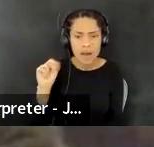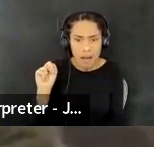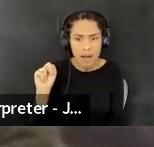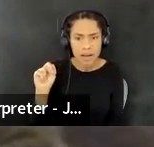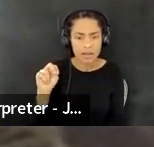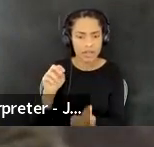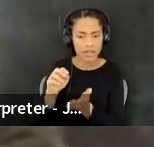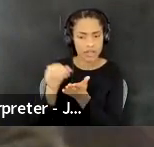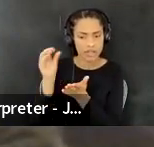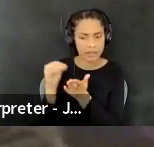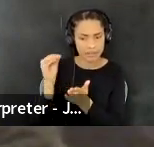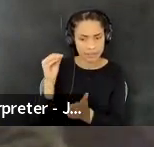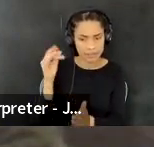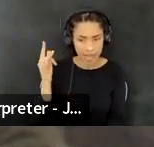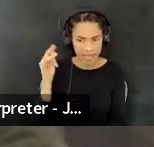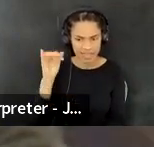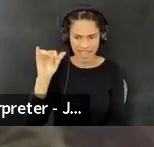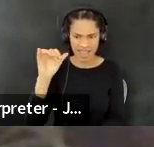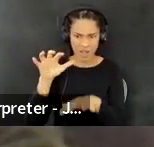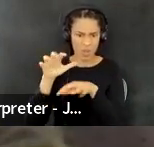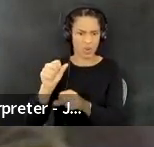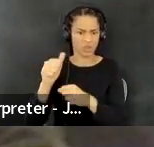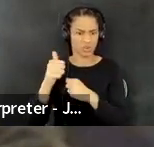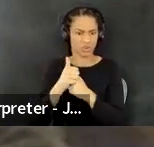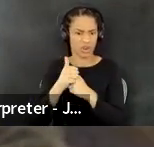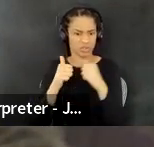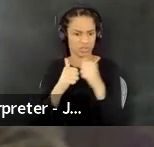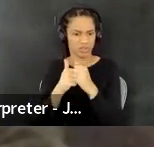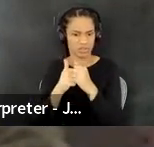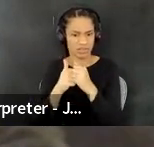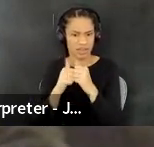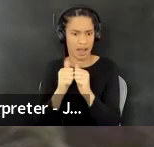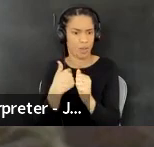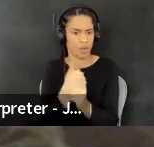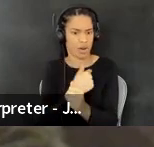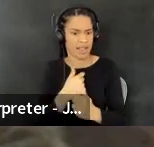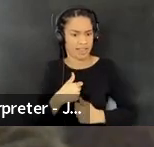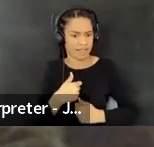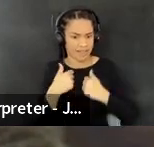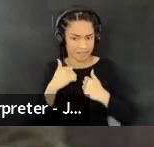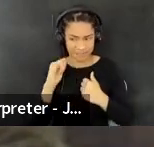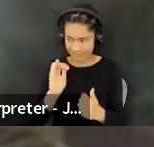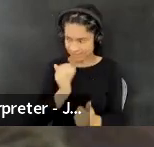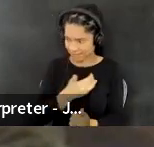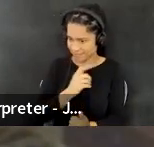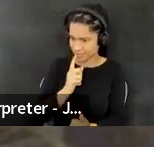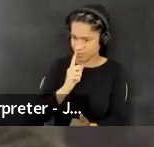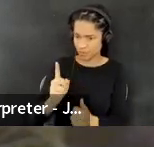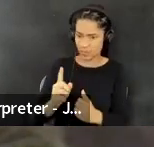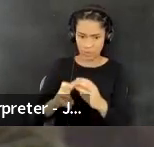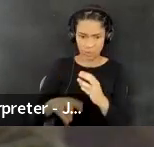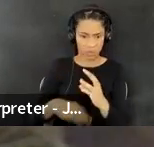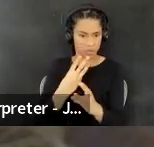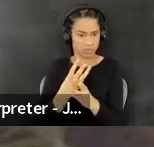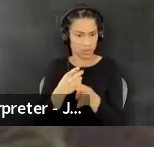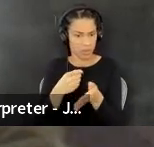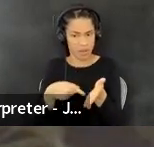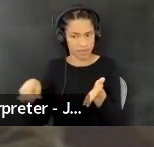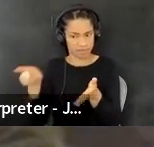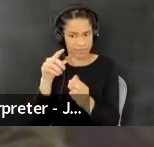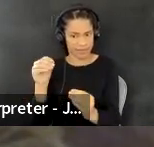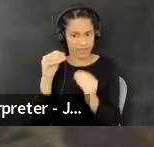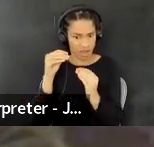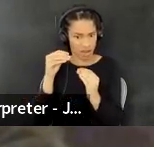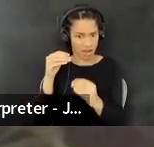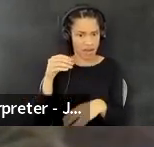of the colonial structures in which we are living. This is our reality and this is what we've been taught and inundated with. And